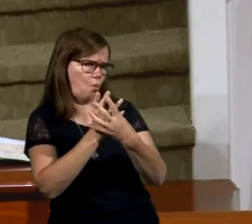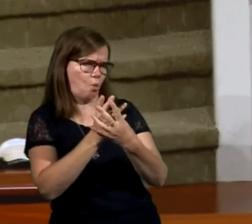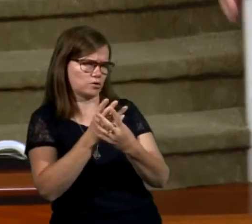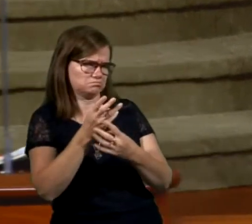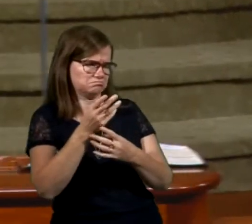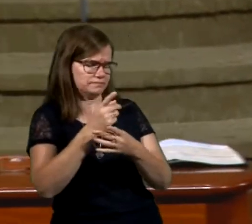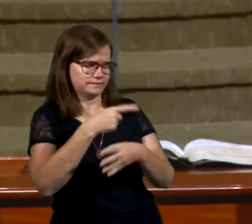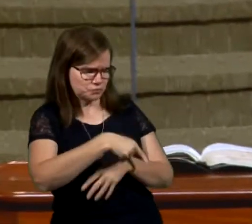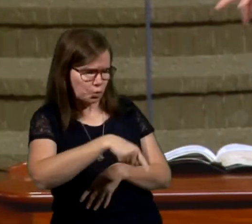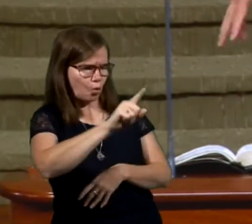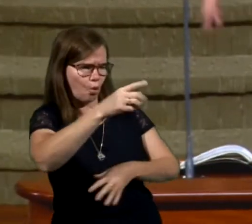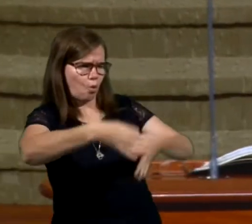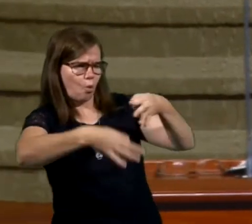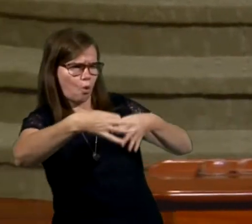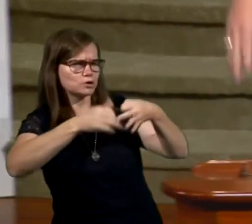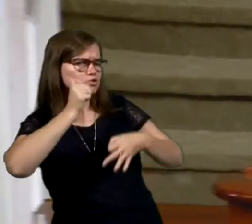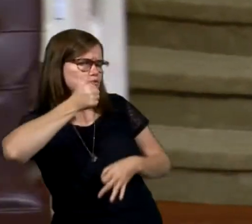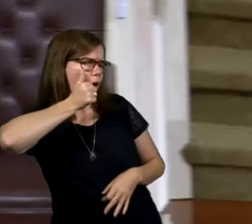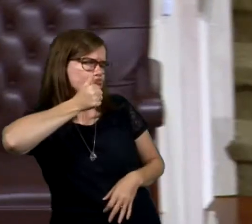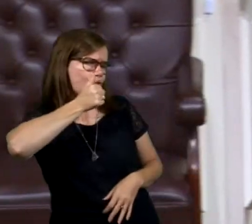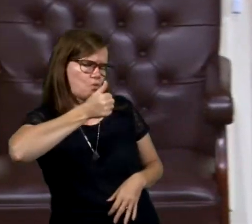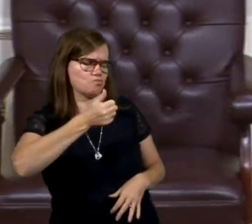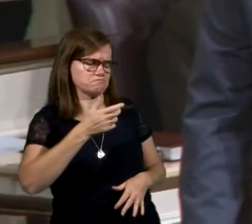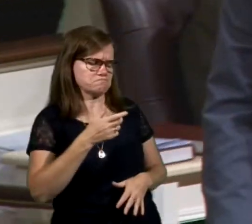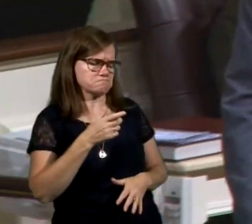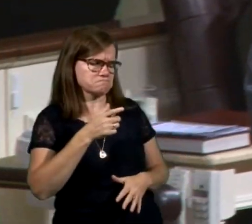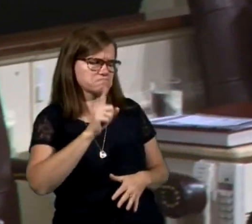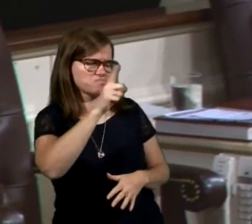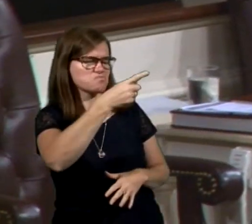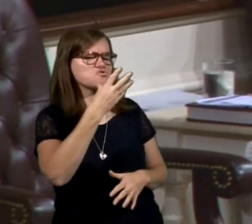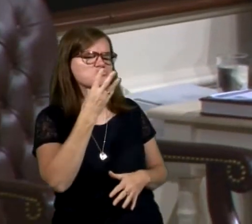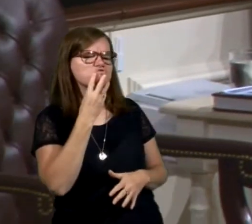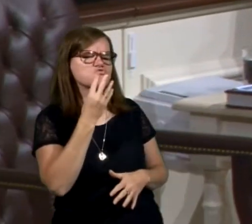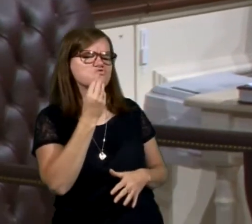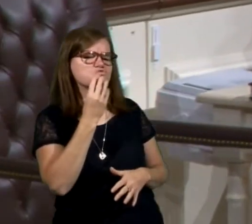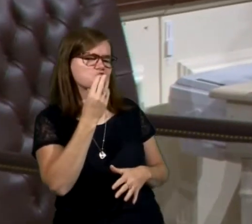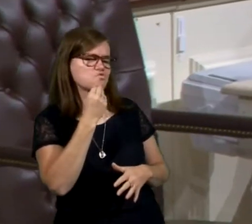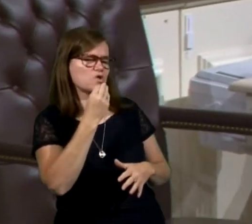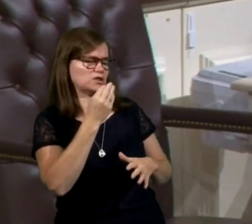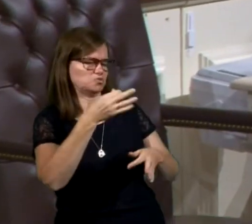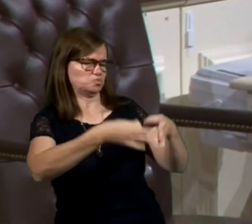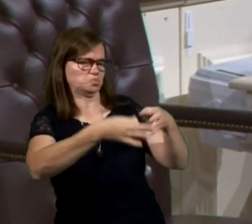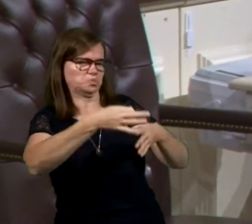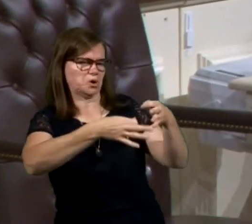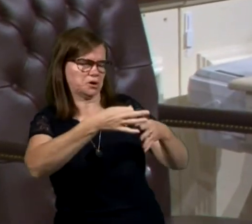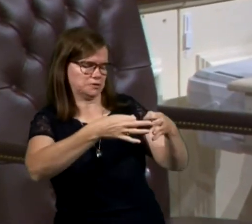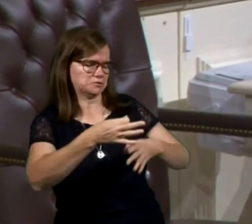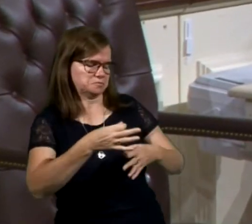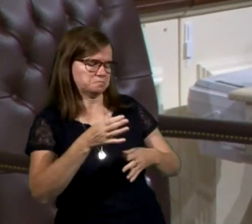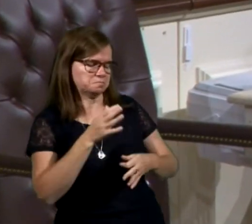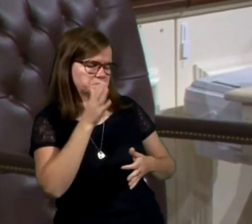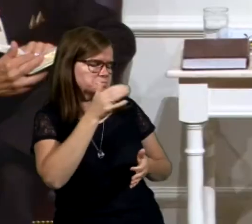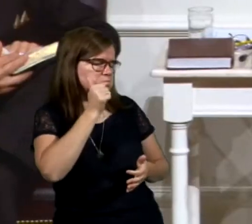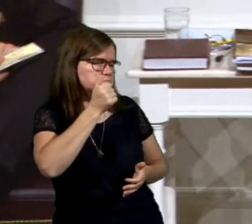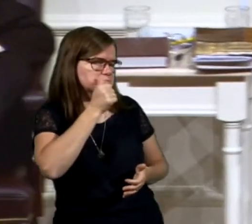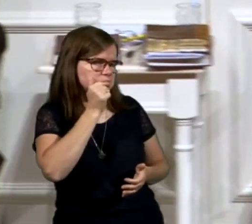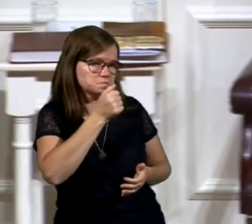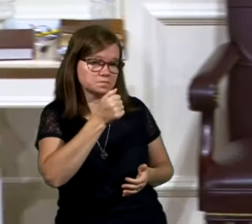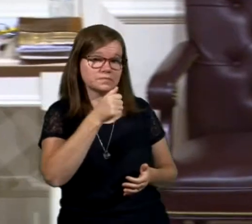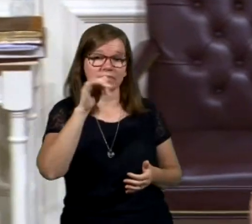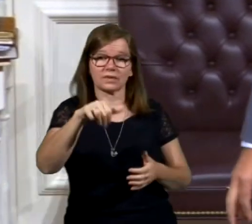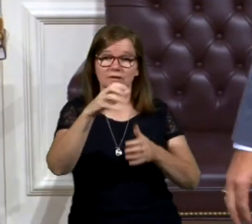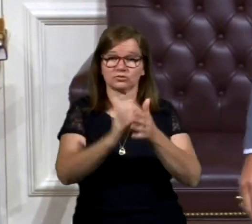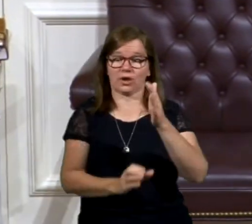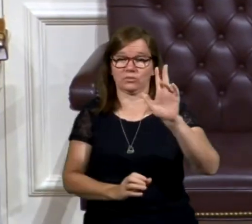out. If it's some kind of Jewish thing, then I'll take you to their tribune and let them decide what's going on. That's where we come to